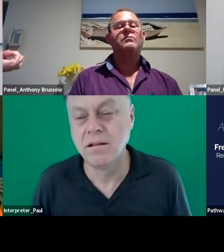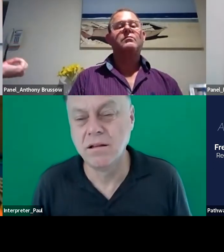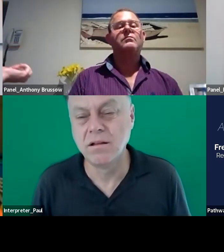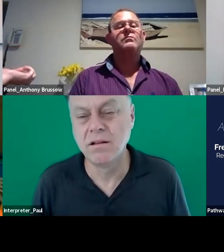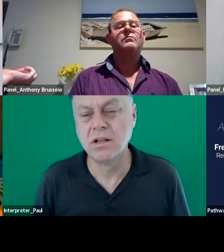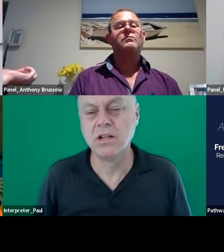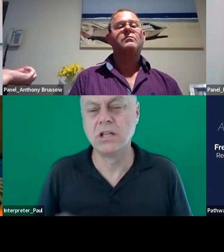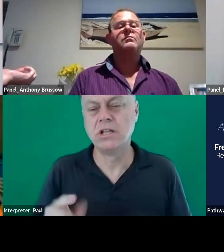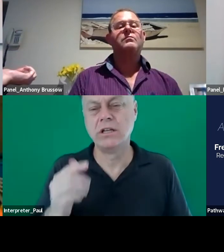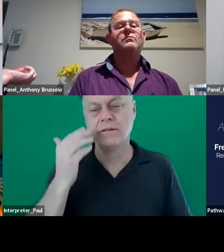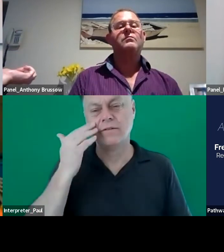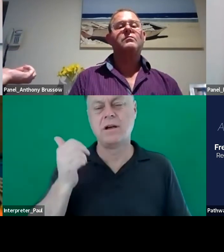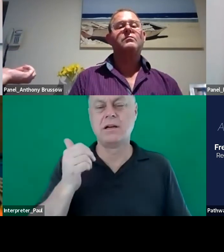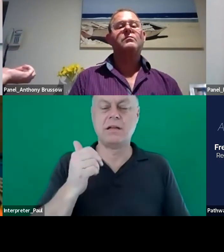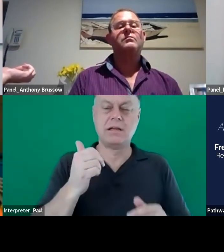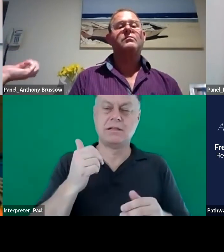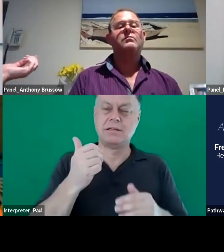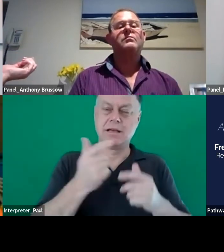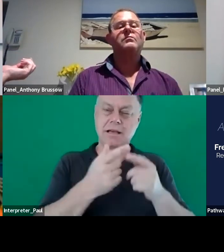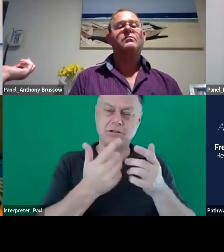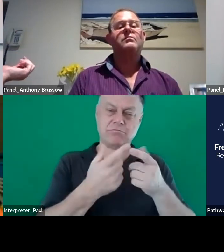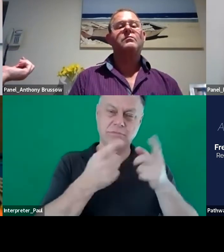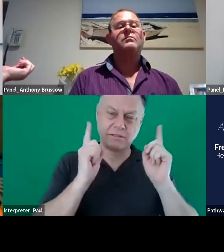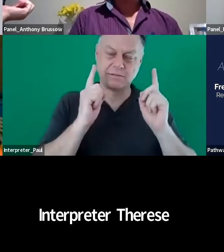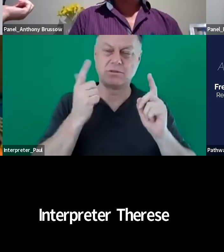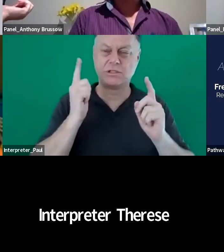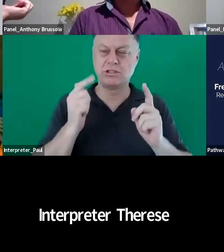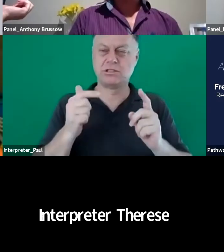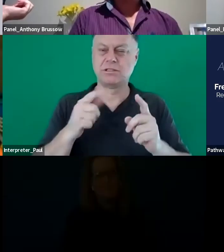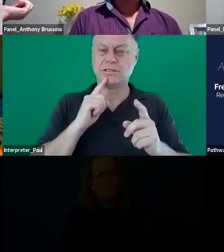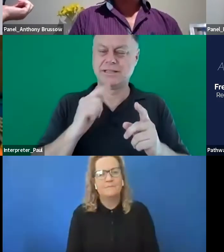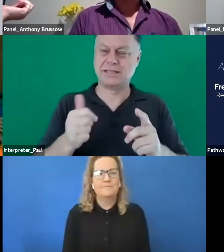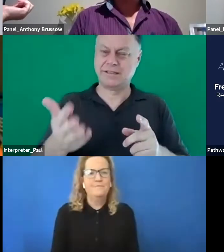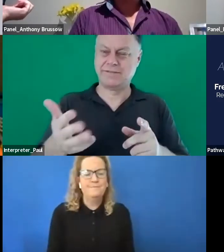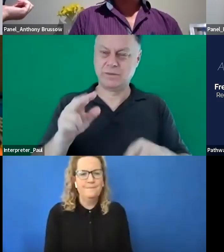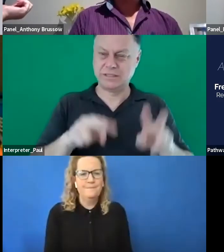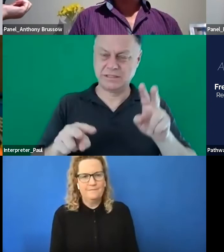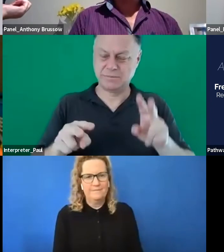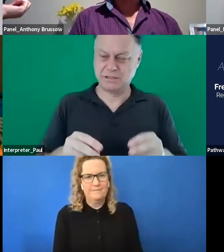have had issues with providing you with alternate assessments if and when required